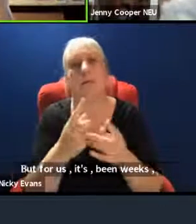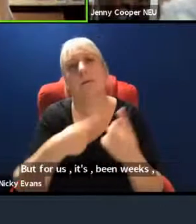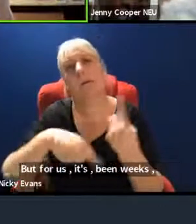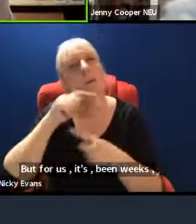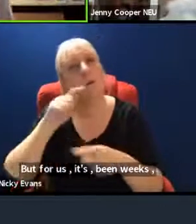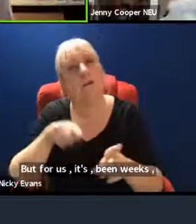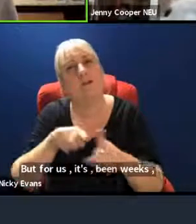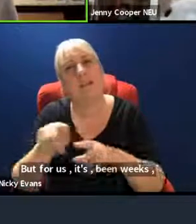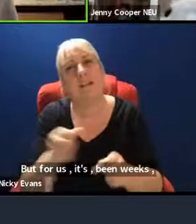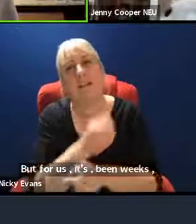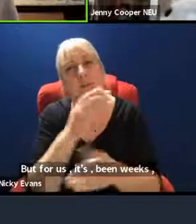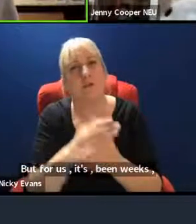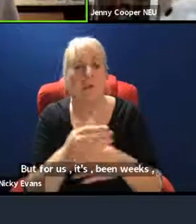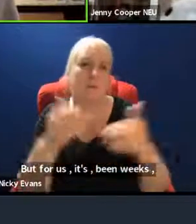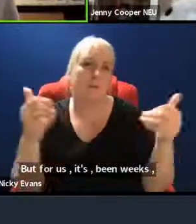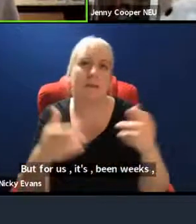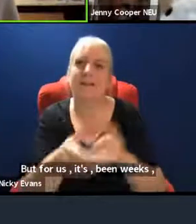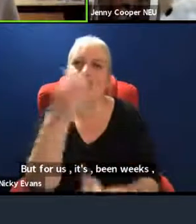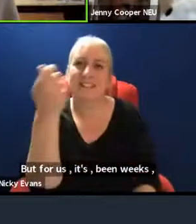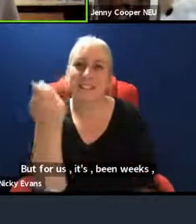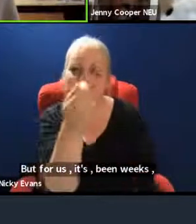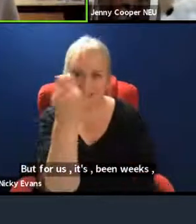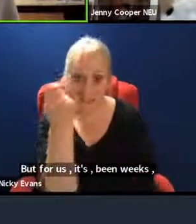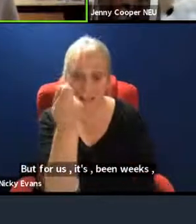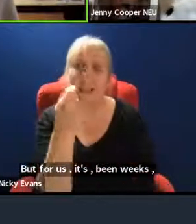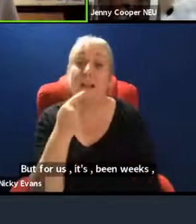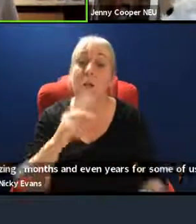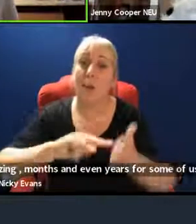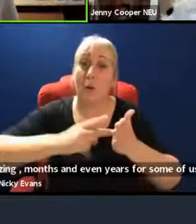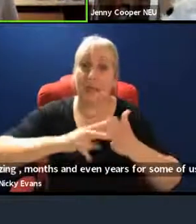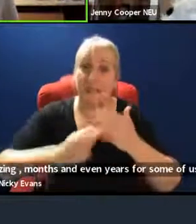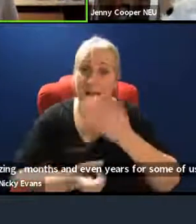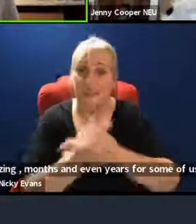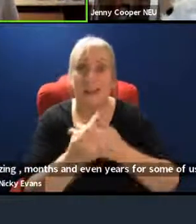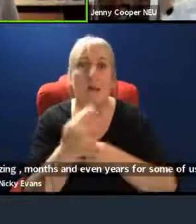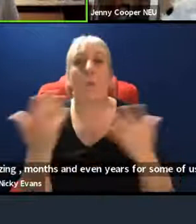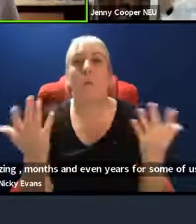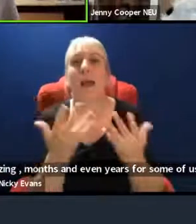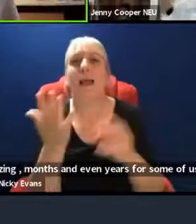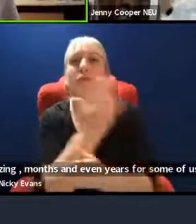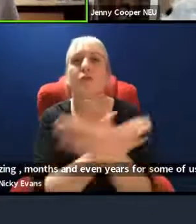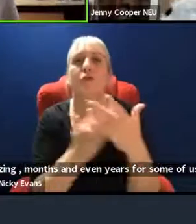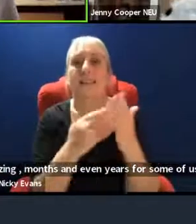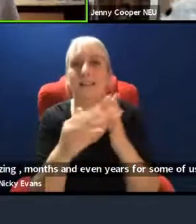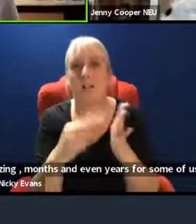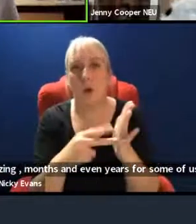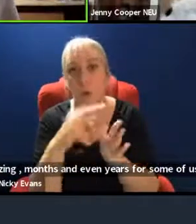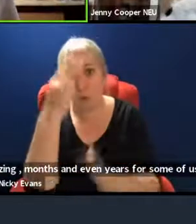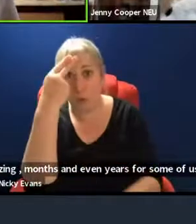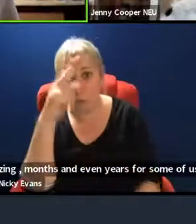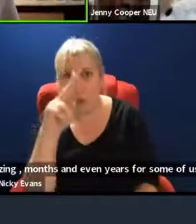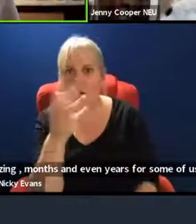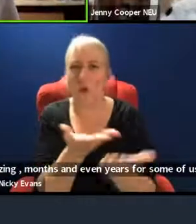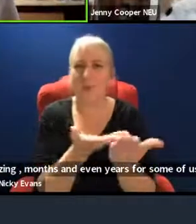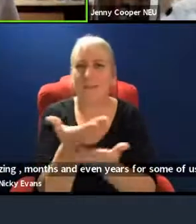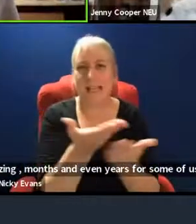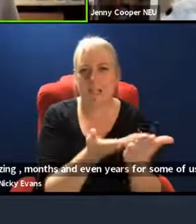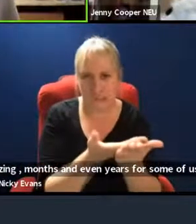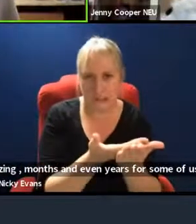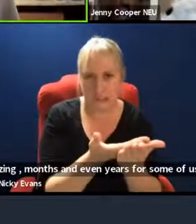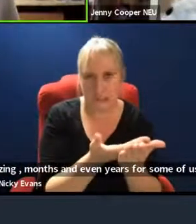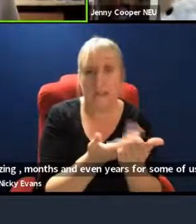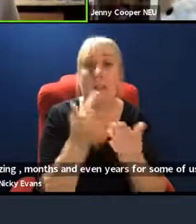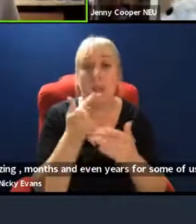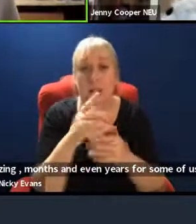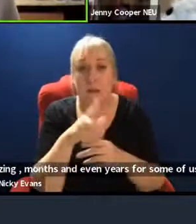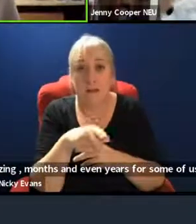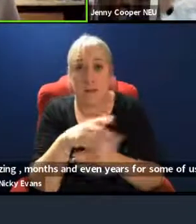as big a success as possible. So we're organising an event in the Green Zone called A Conversation with Fridays for Future, Meet Youth Activists